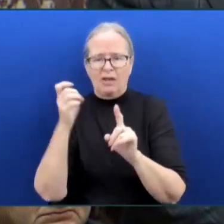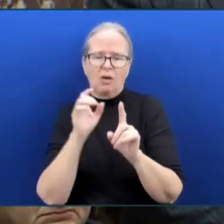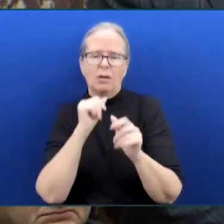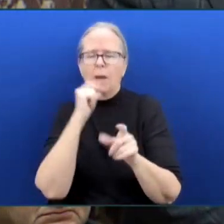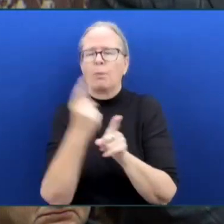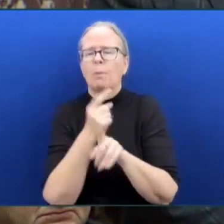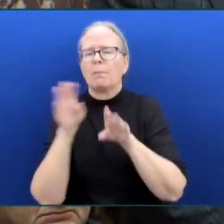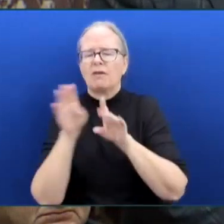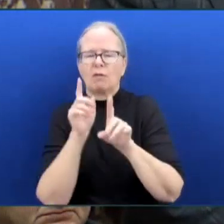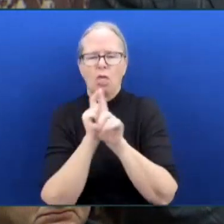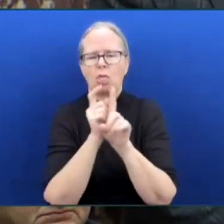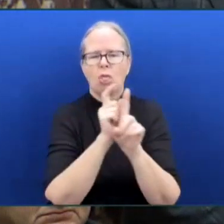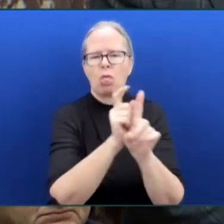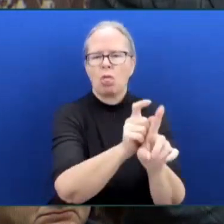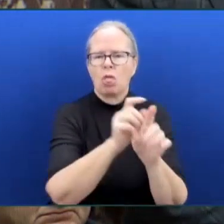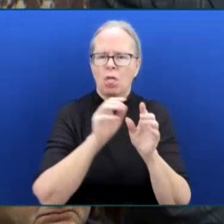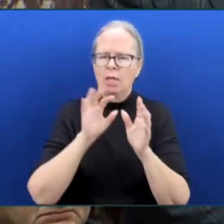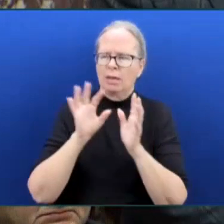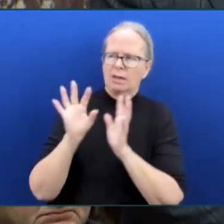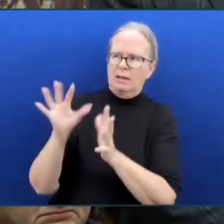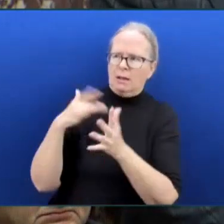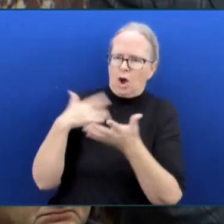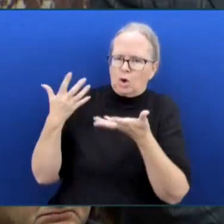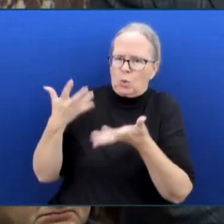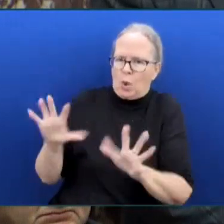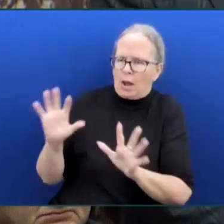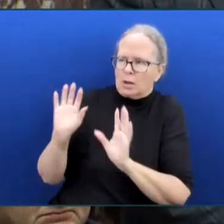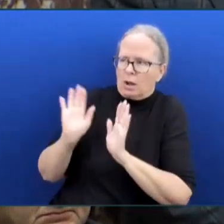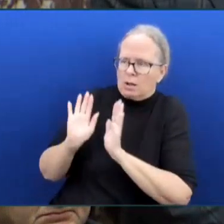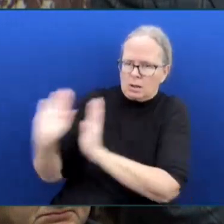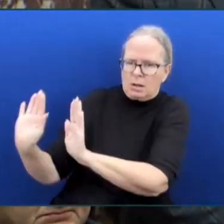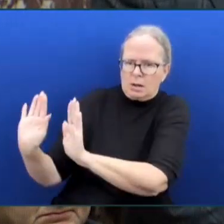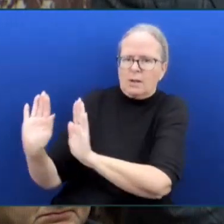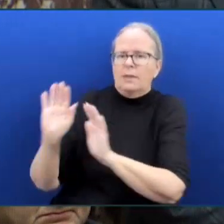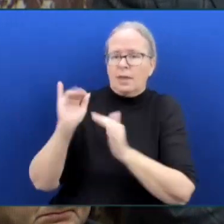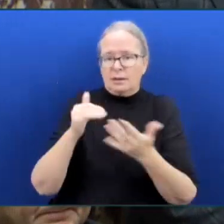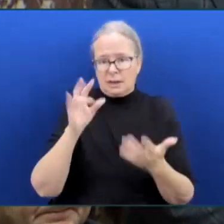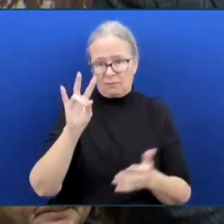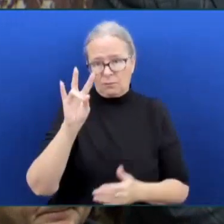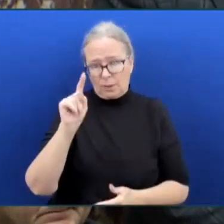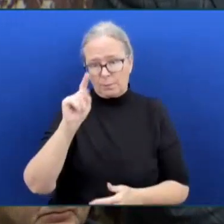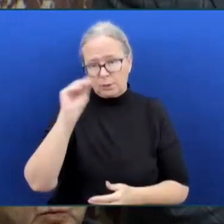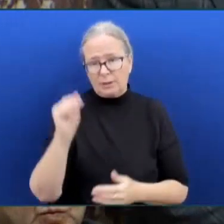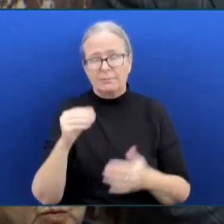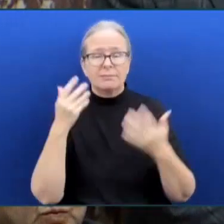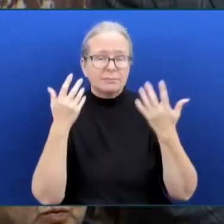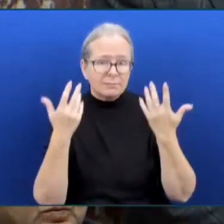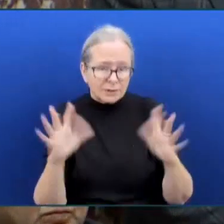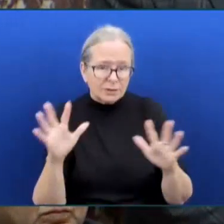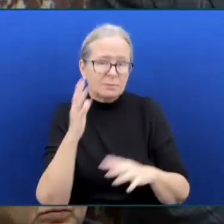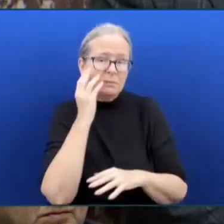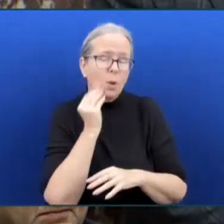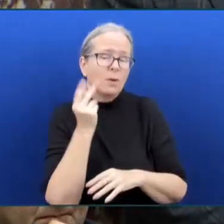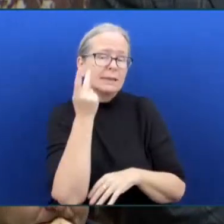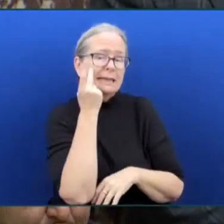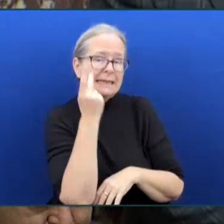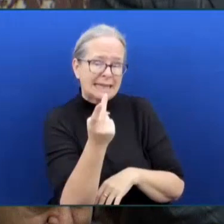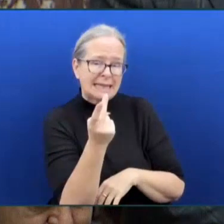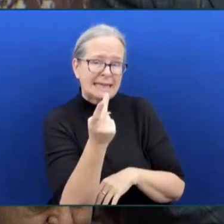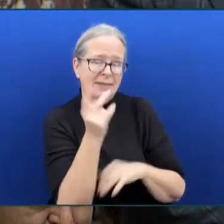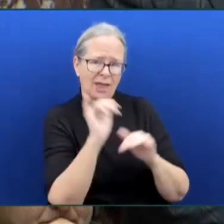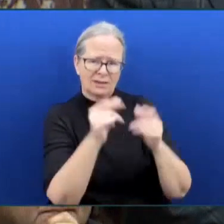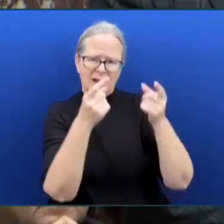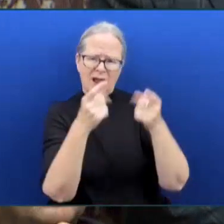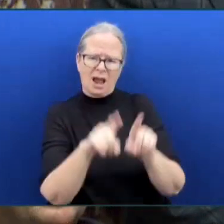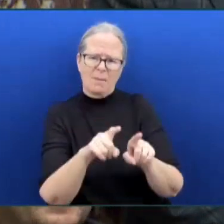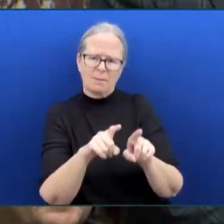number, it is clear to me that the current system is failing students. Our campuses are not receiving the necessary funding for